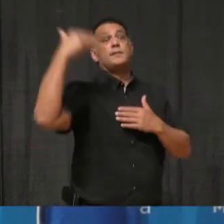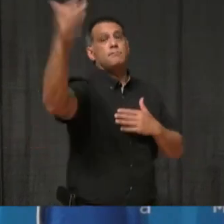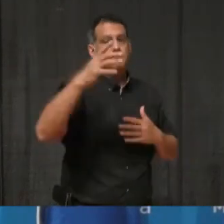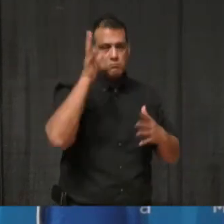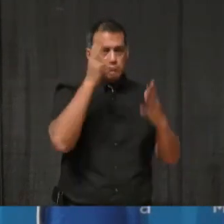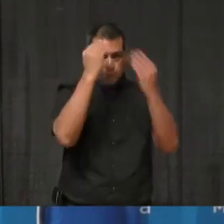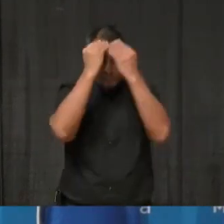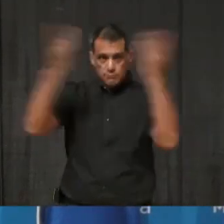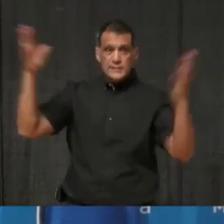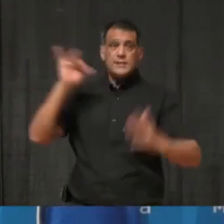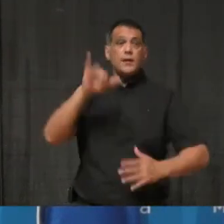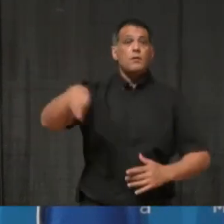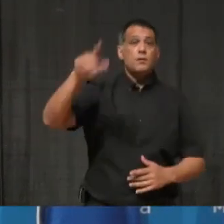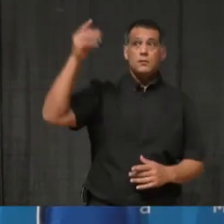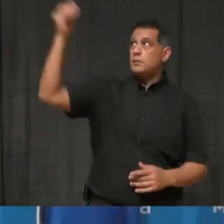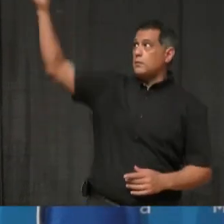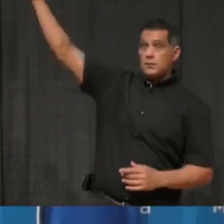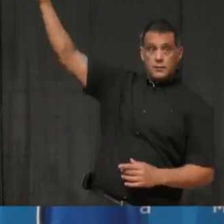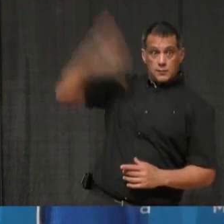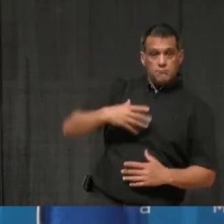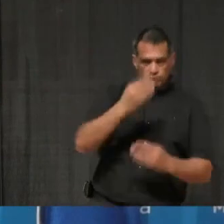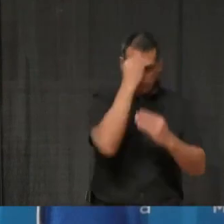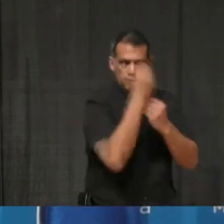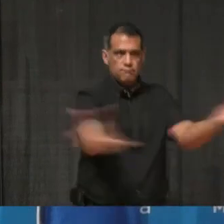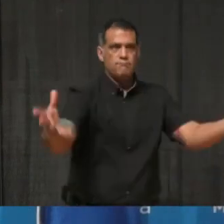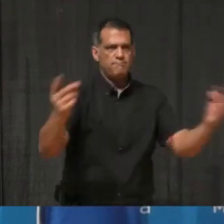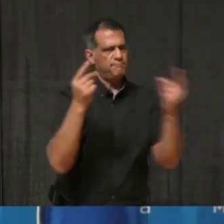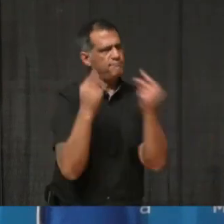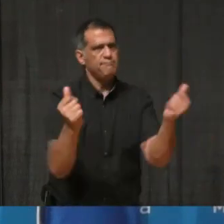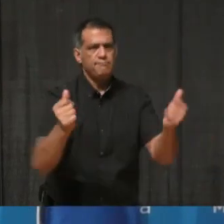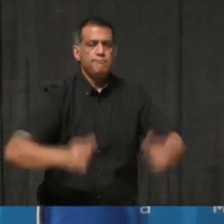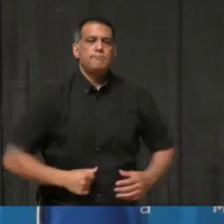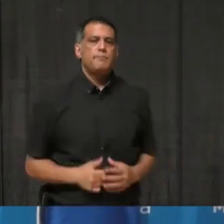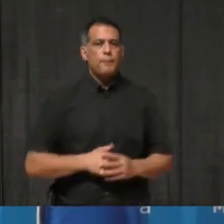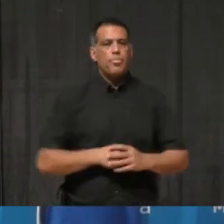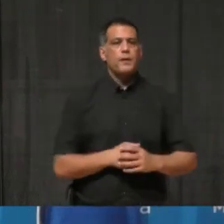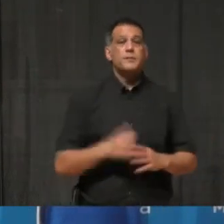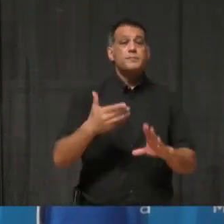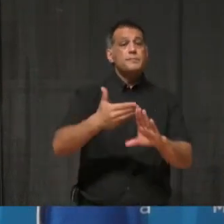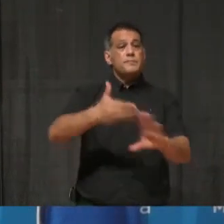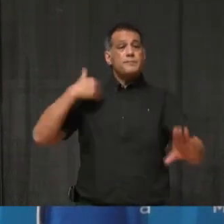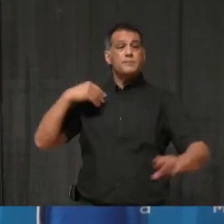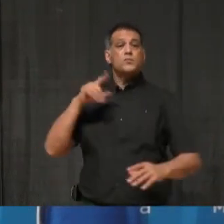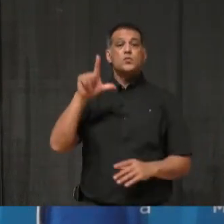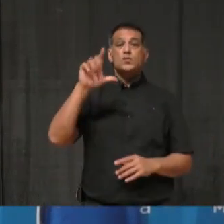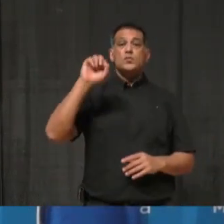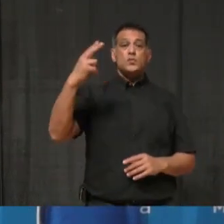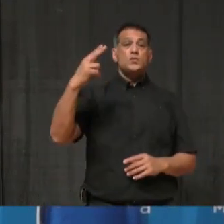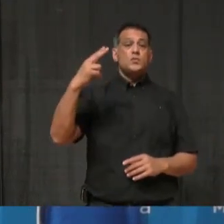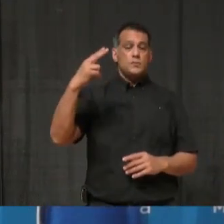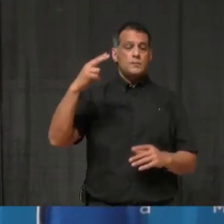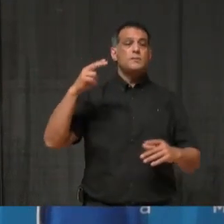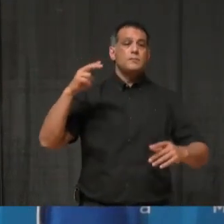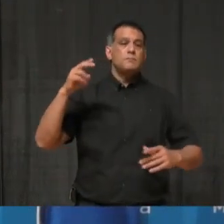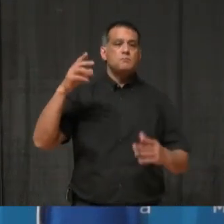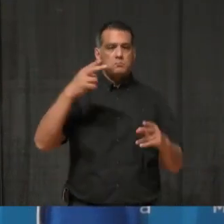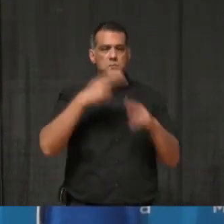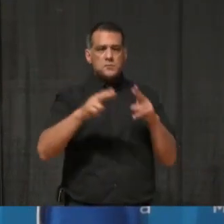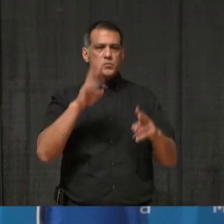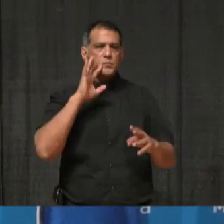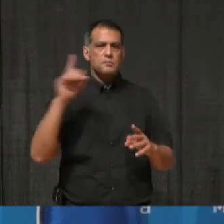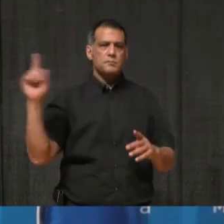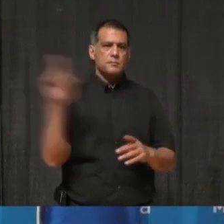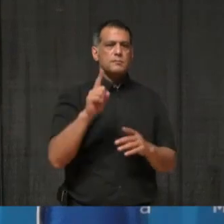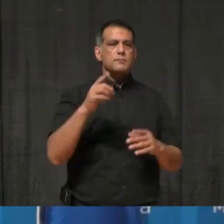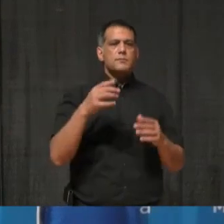as we hear from the from the province. Before I bring up Dr. Lowe to give his update, I want to talk briefly about a motion I